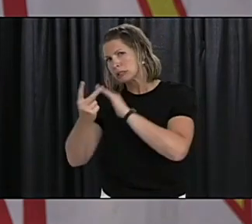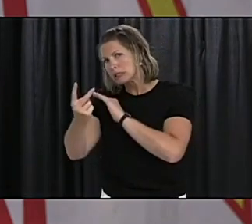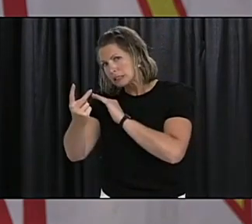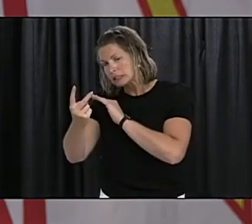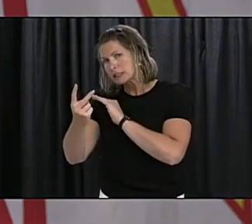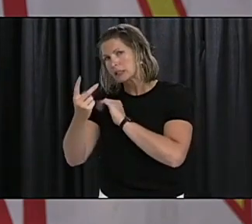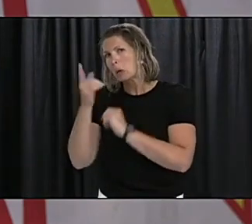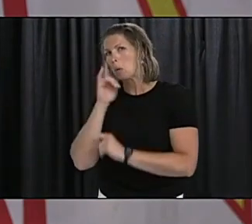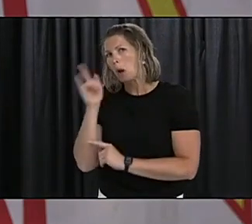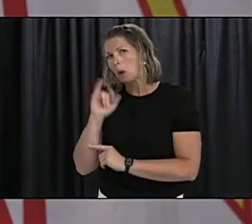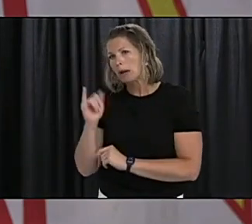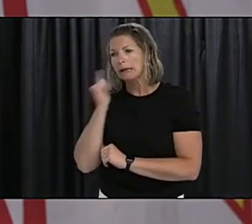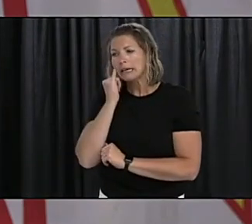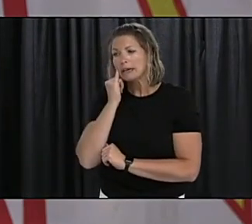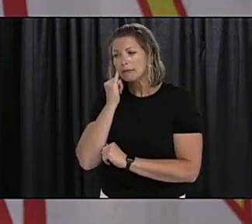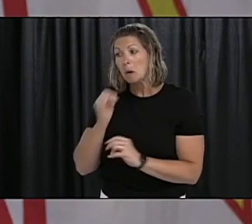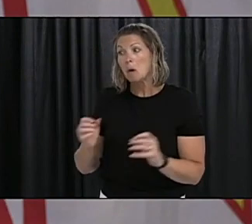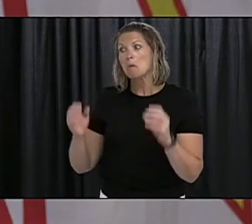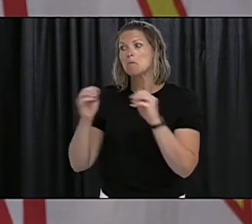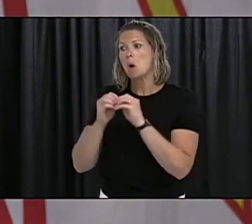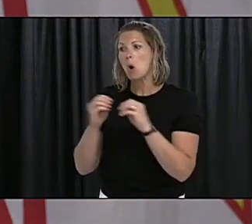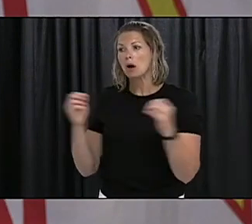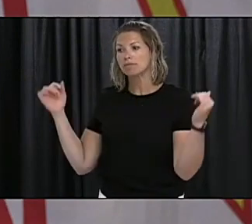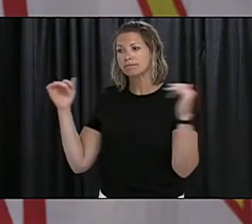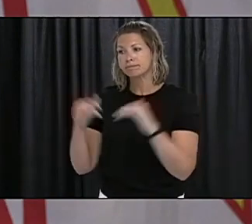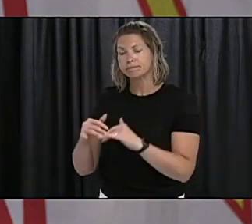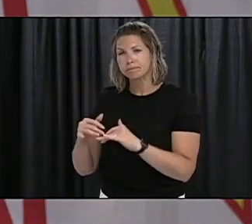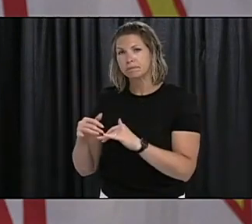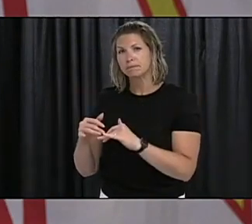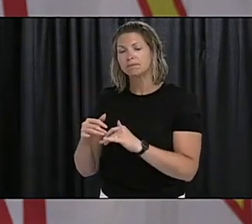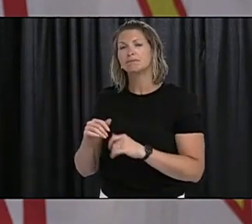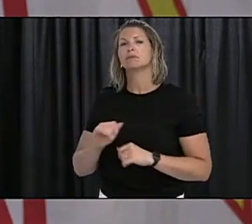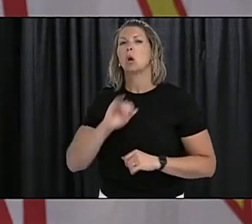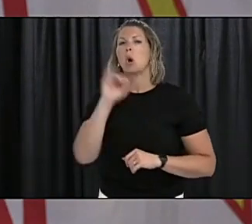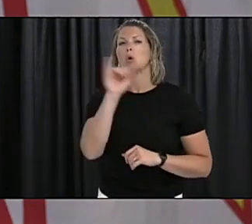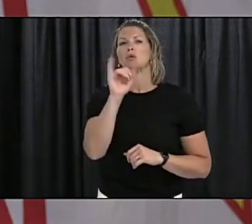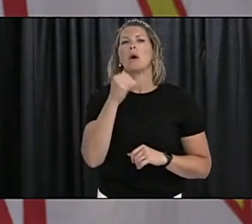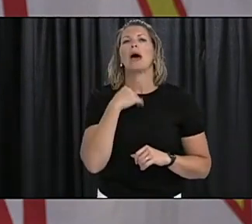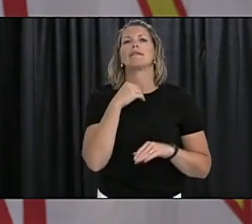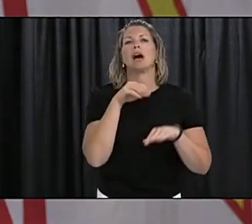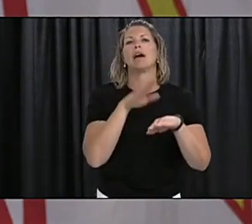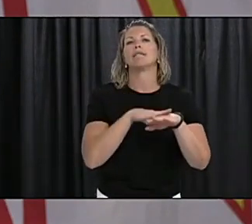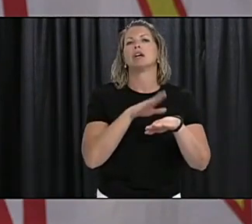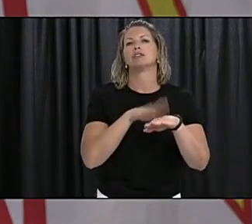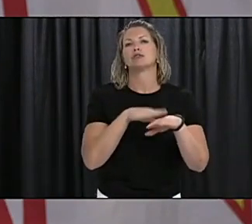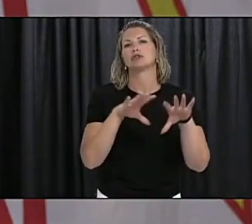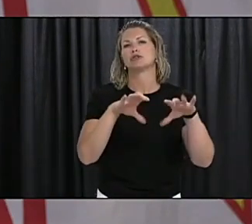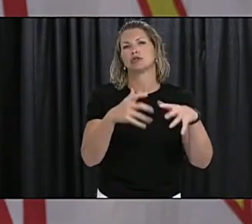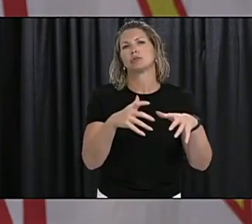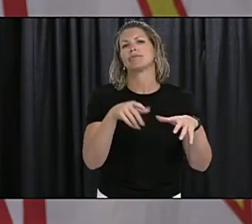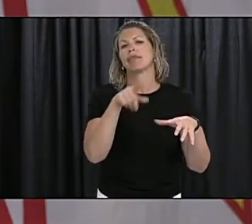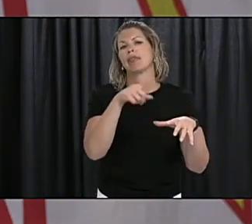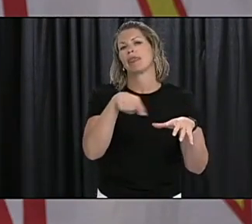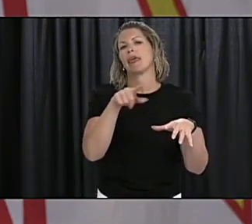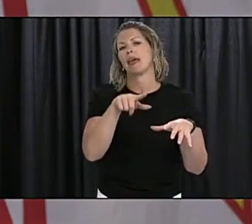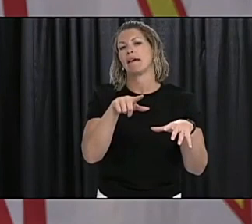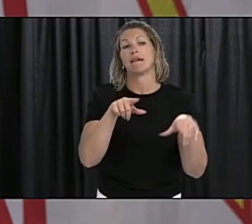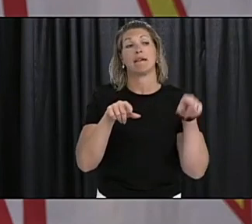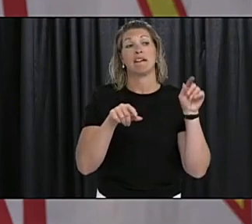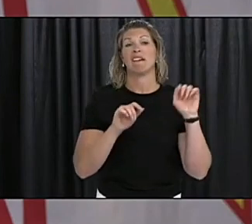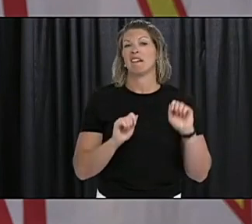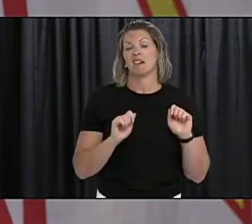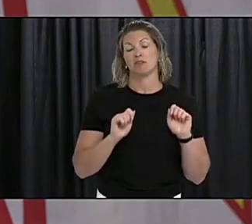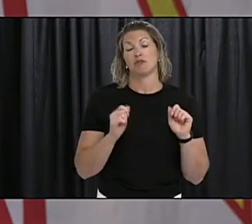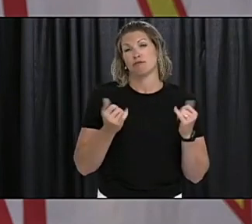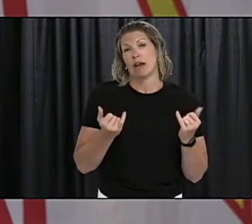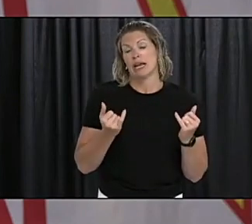federal provincial territorial groups that are looking at this the technical advisory group to look at these questions as well so you know